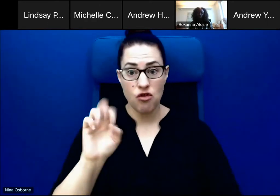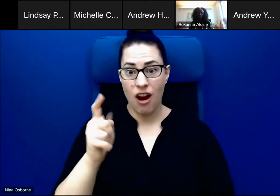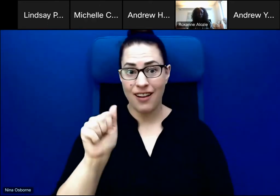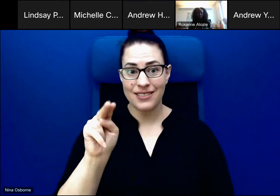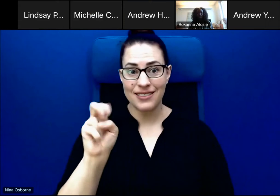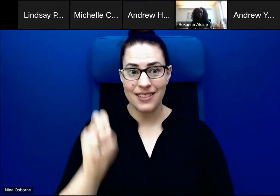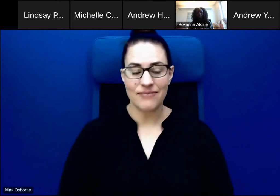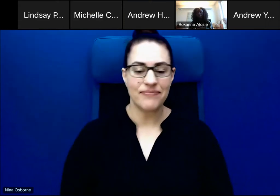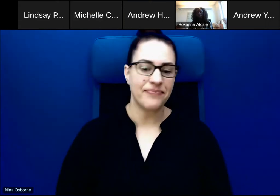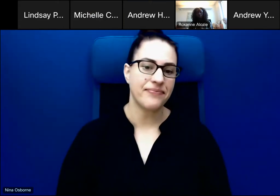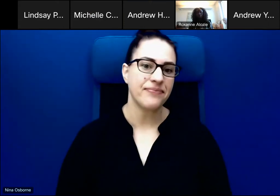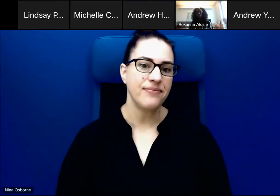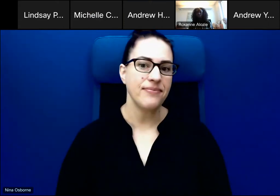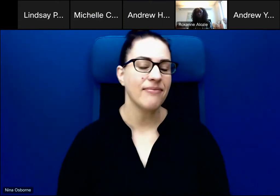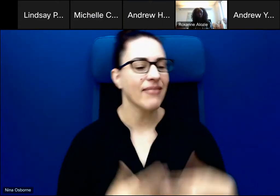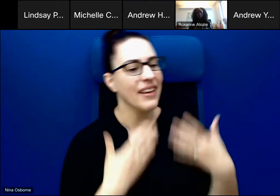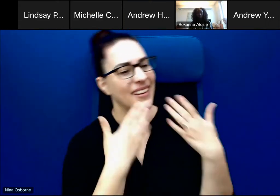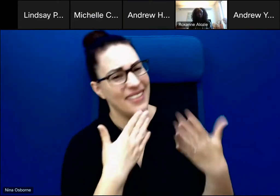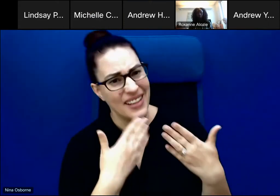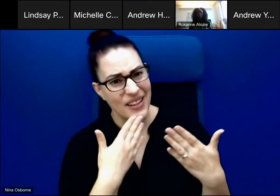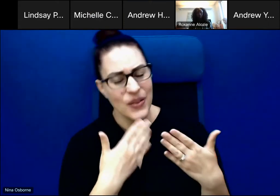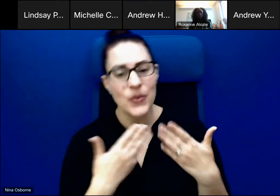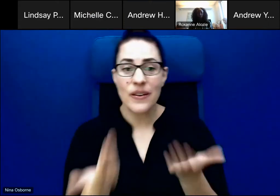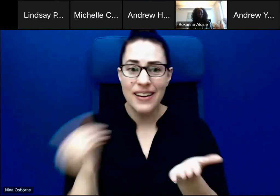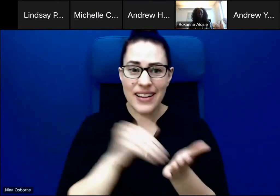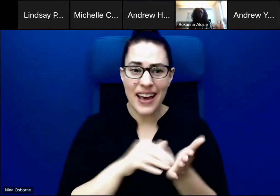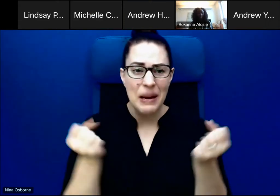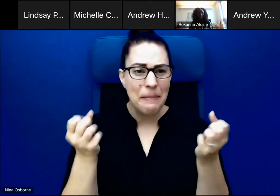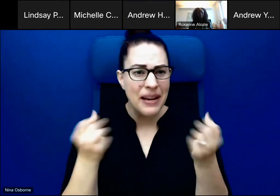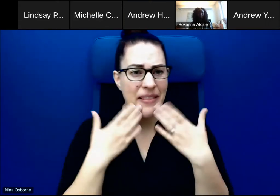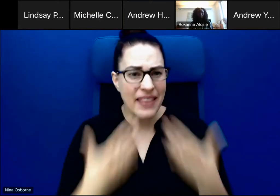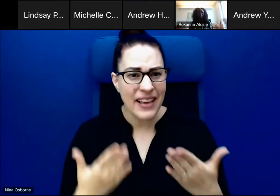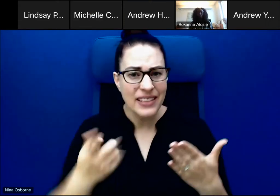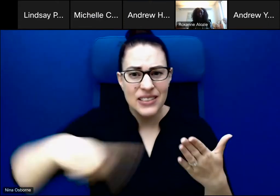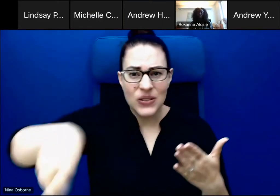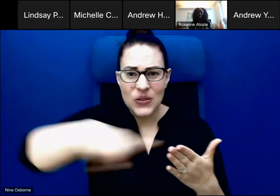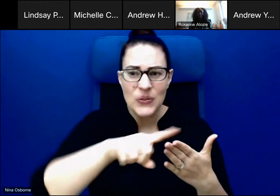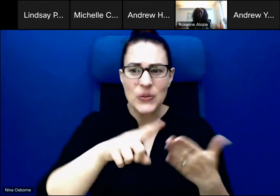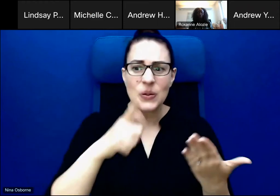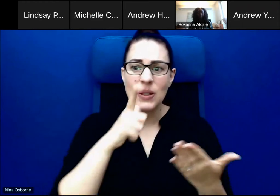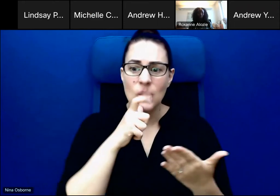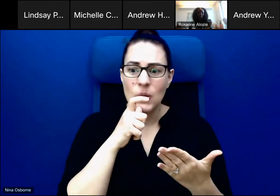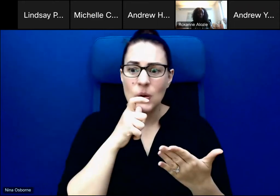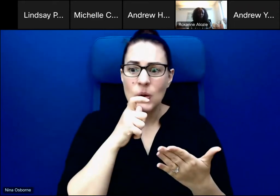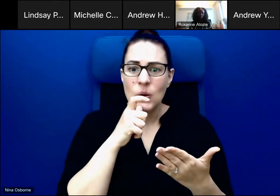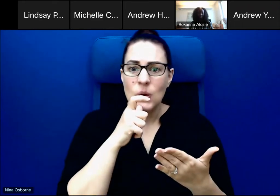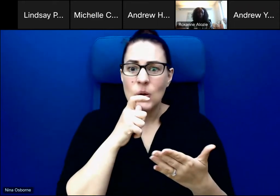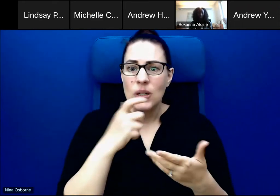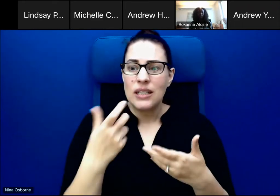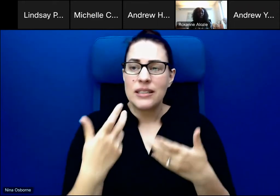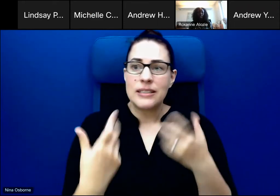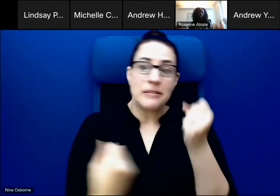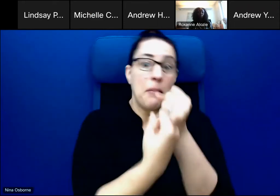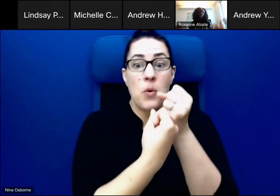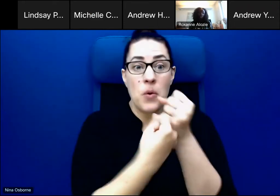Thank you so much. Again, thank you so much, everyone, for all of your, I guess the word would be support